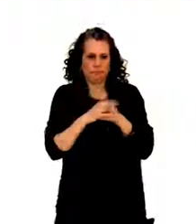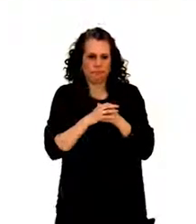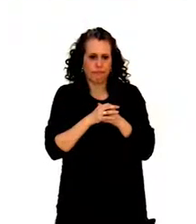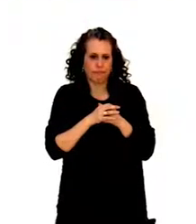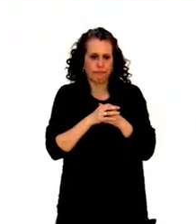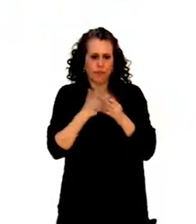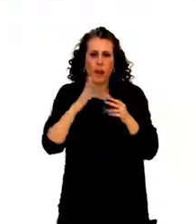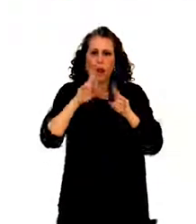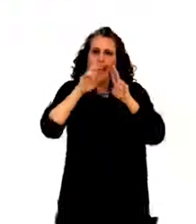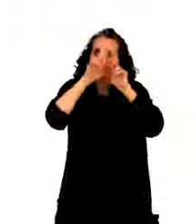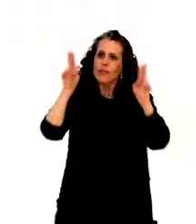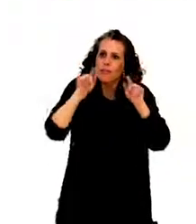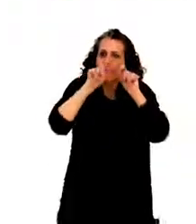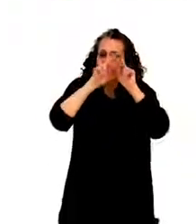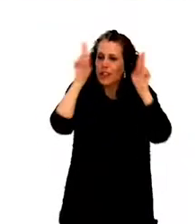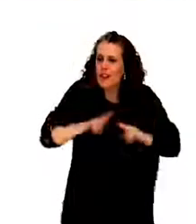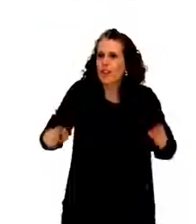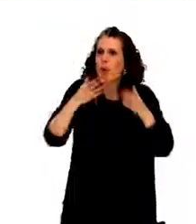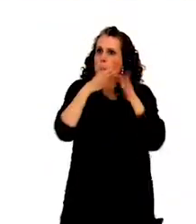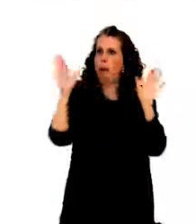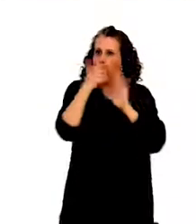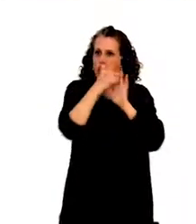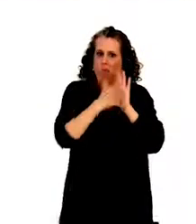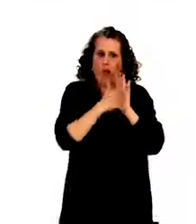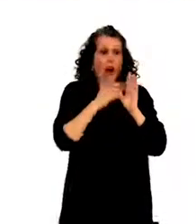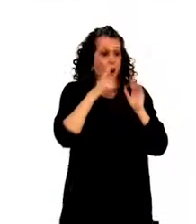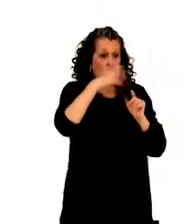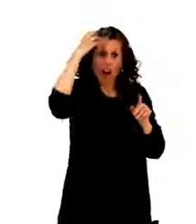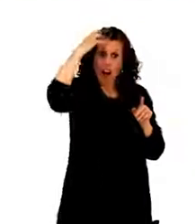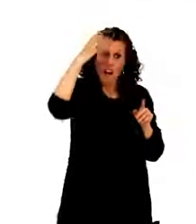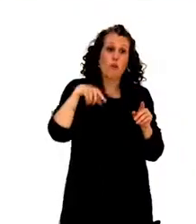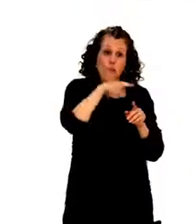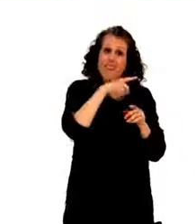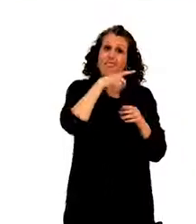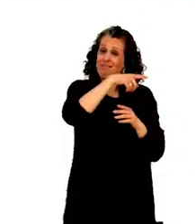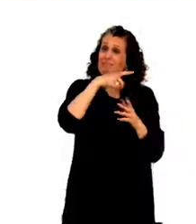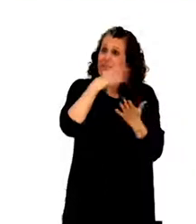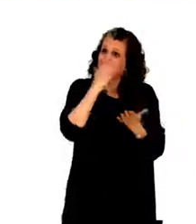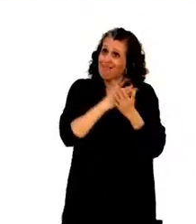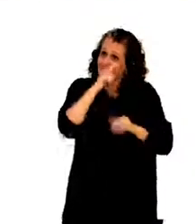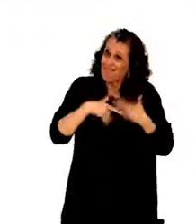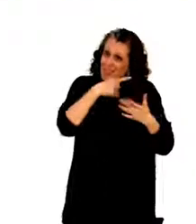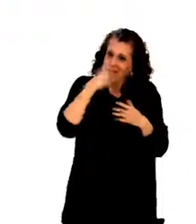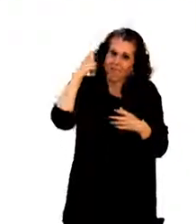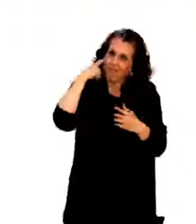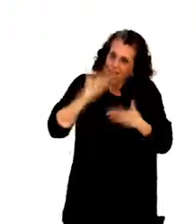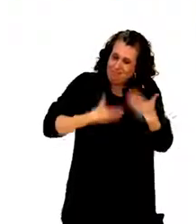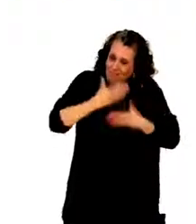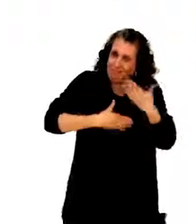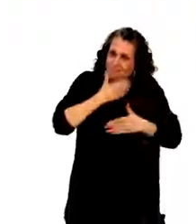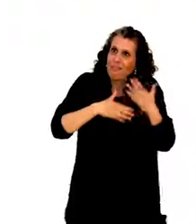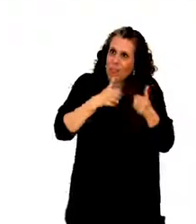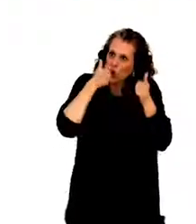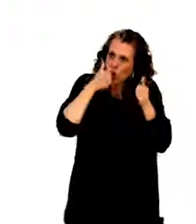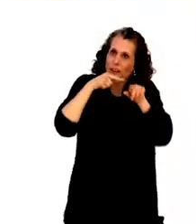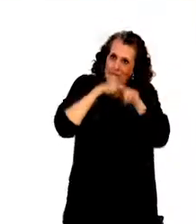public law that state parties have to implement their obligations in good faith. So far, I think around 25